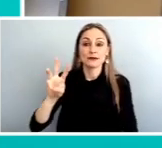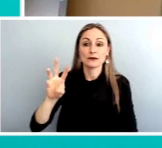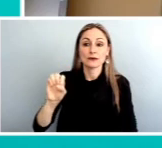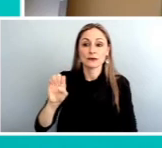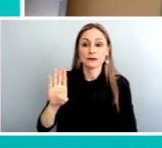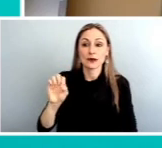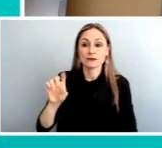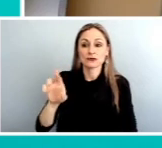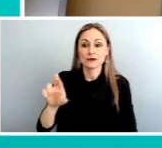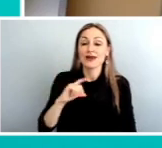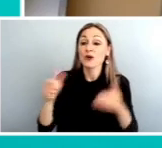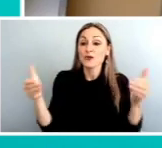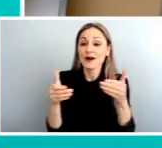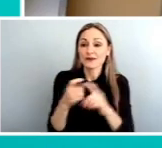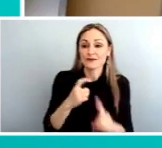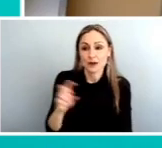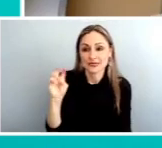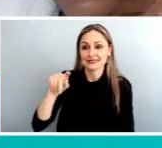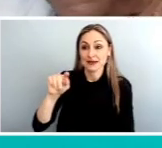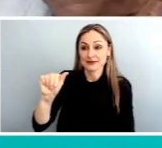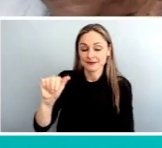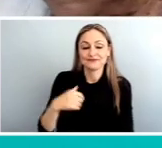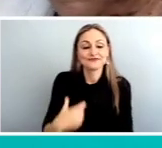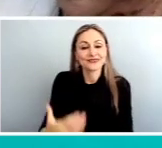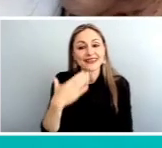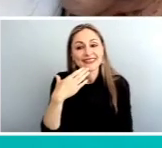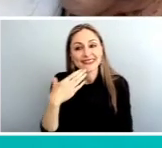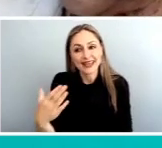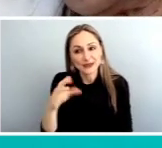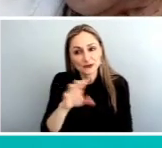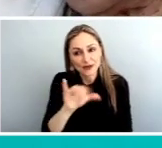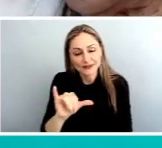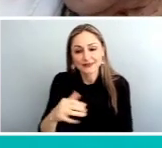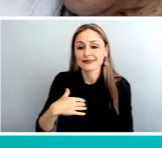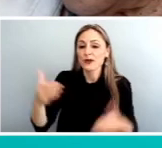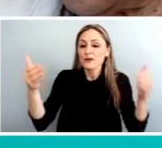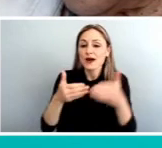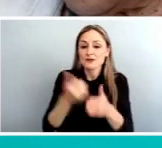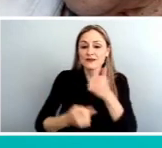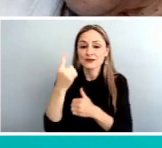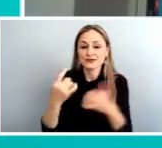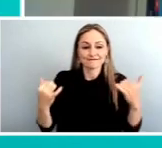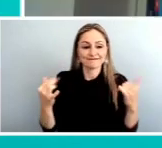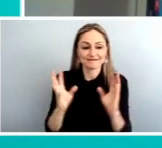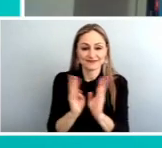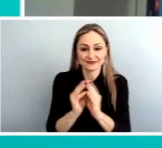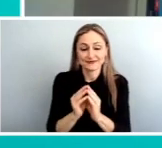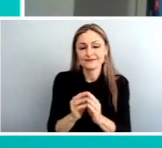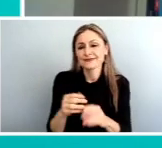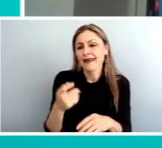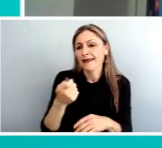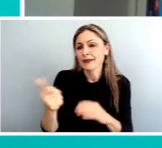a welcome from SEPTA. Thank you, Beverly, and welcome everyone to the session today. Just a little background.